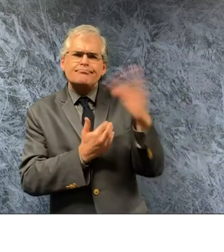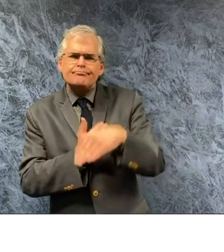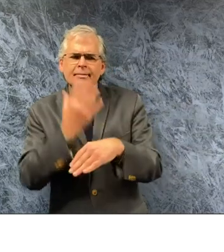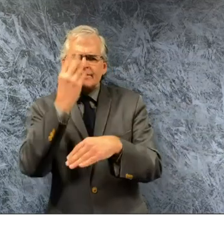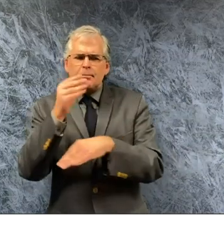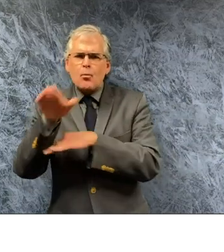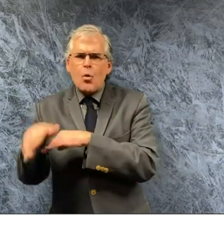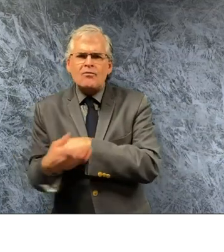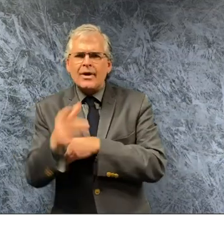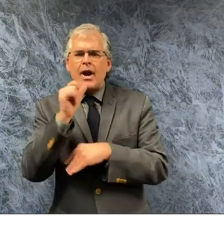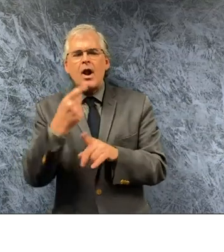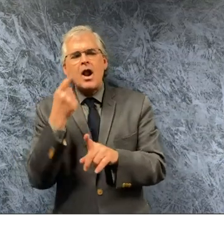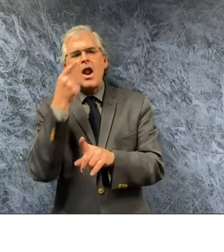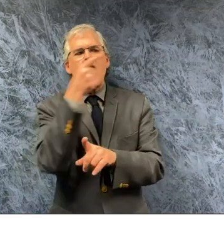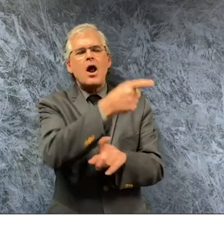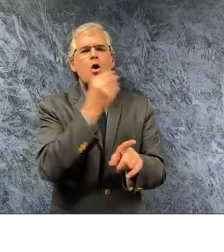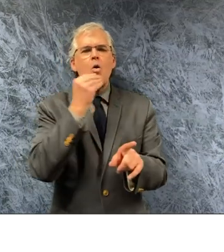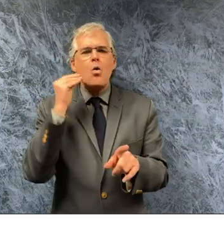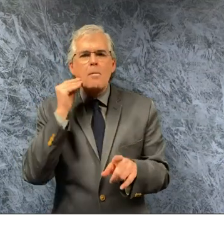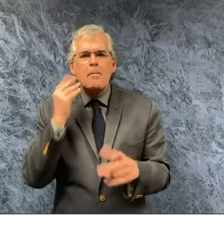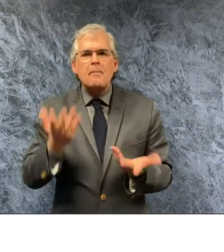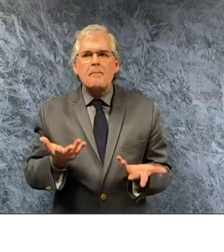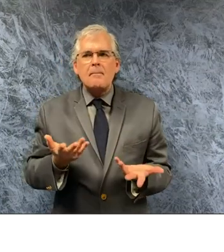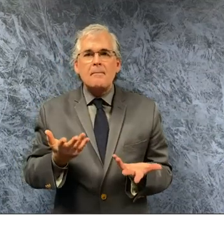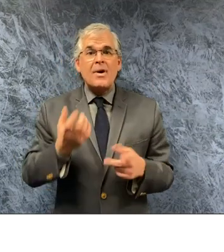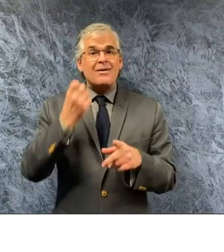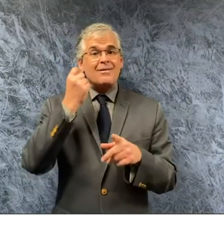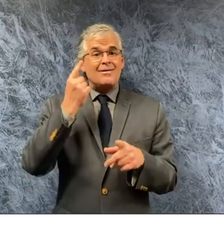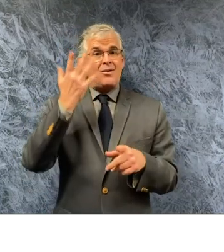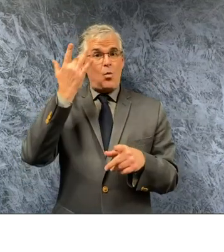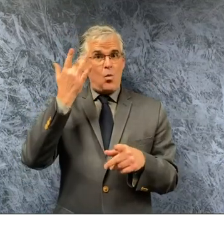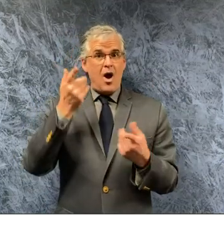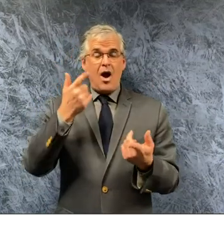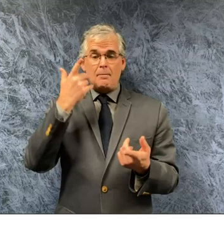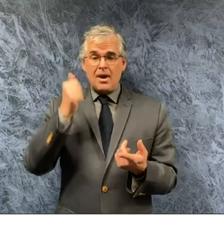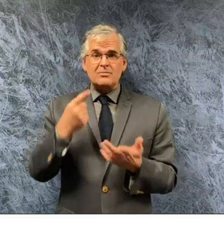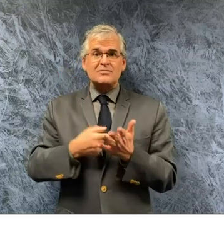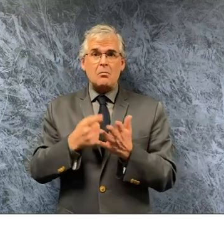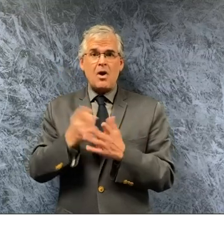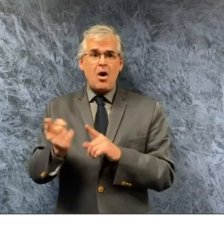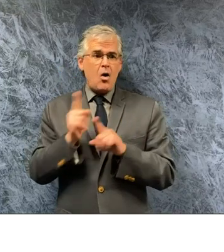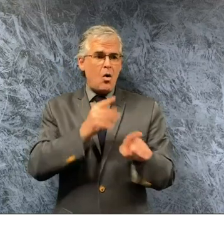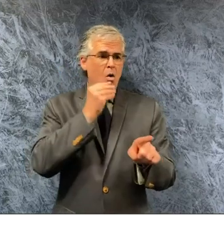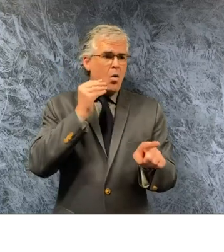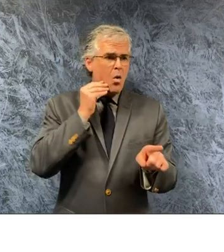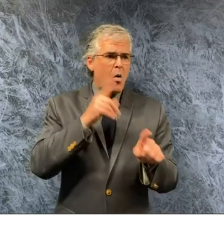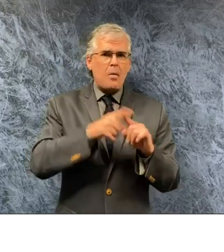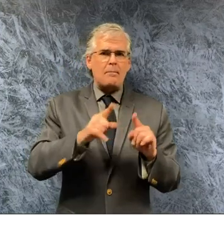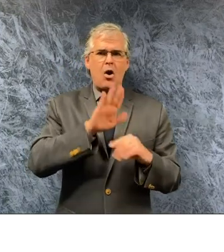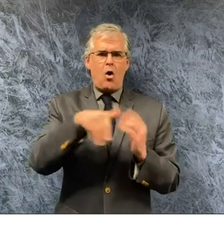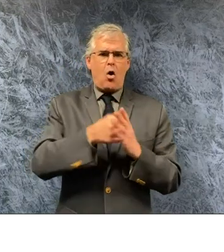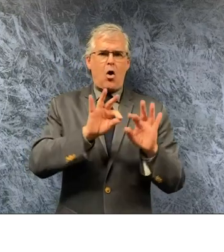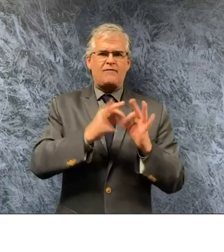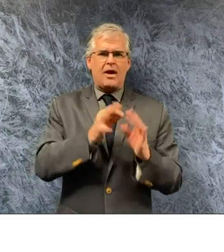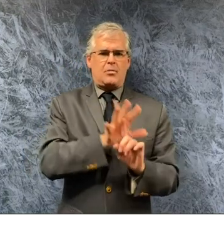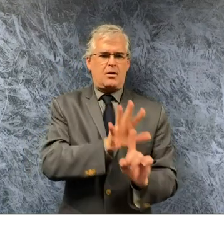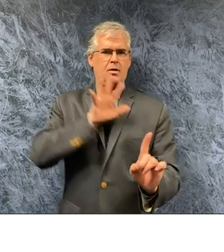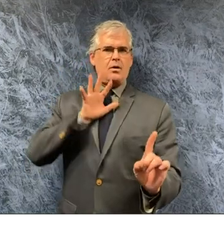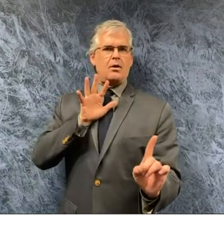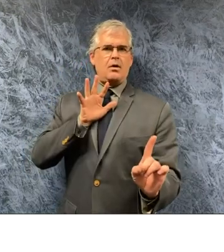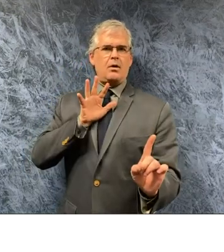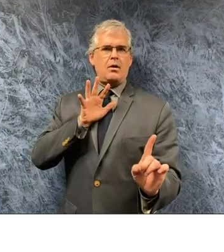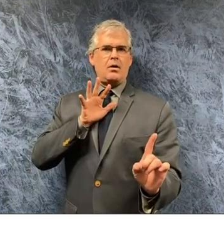in the garage and the spouse and kids are sleeping in the house because they don't want to go near them that the best touch they get is over through a glass window or a window